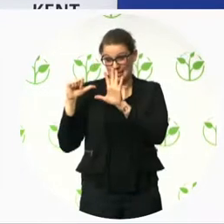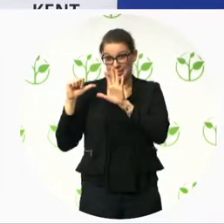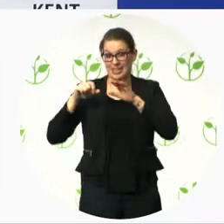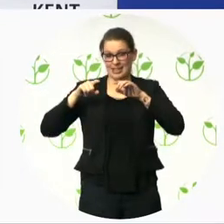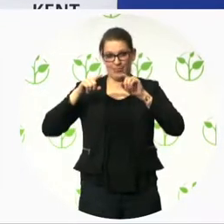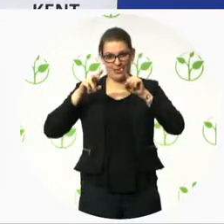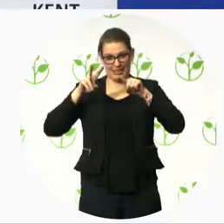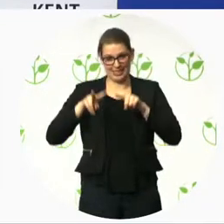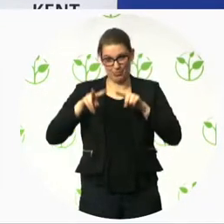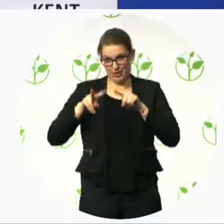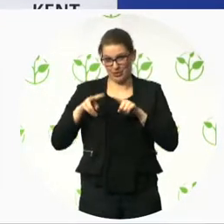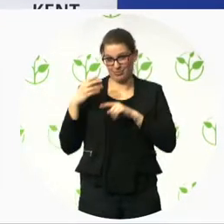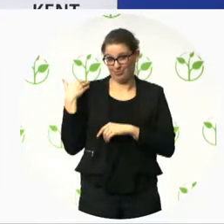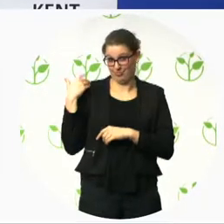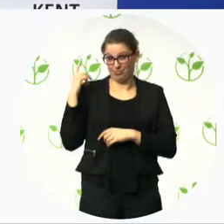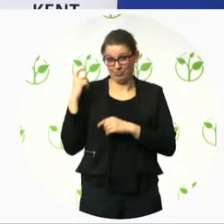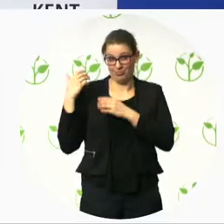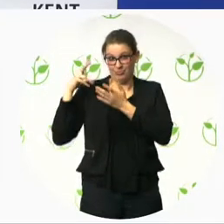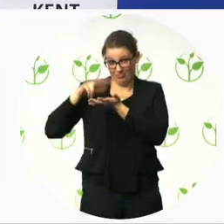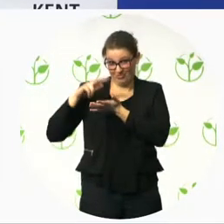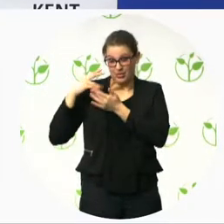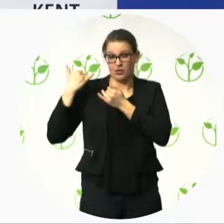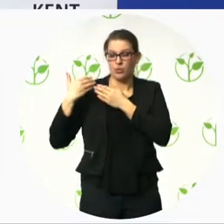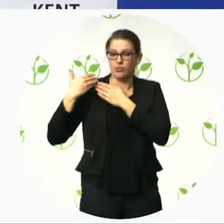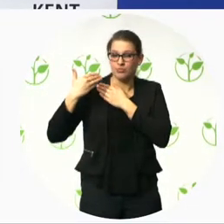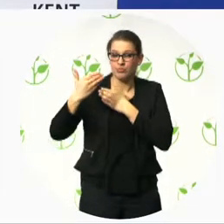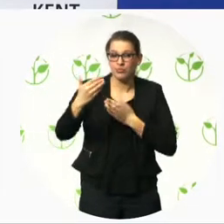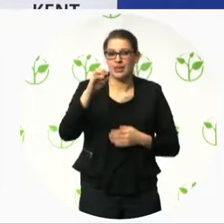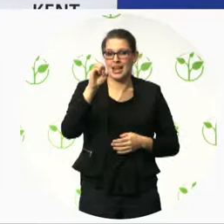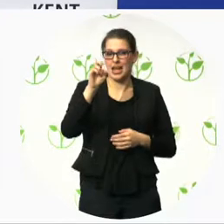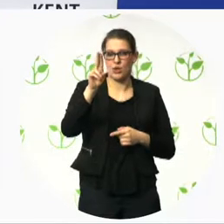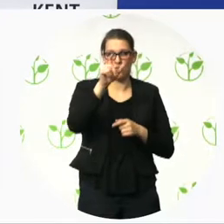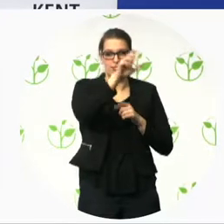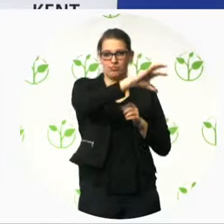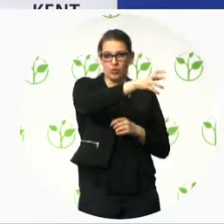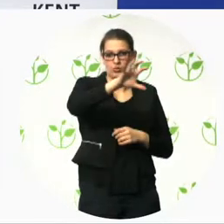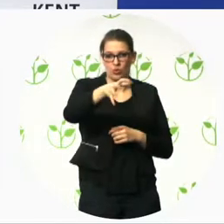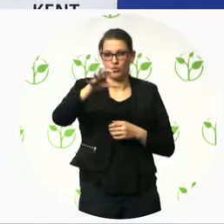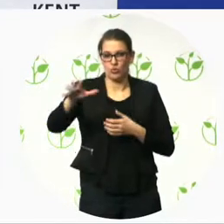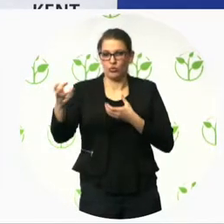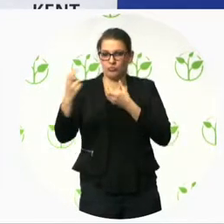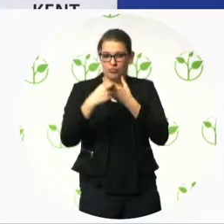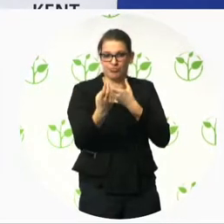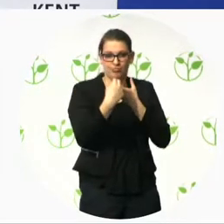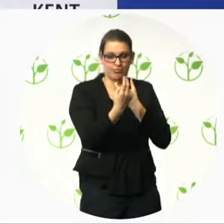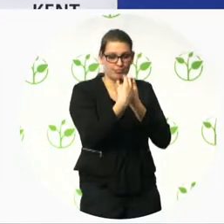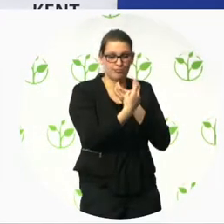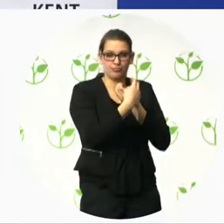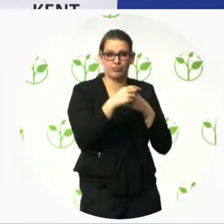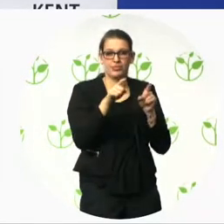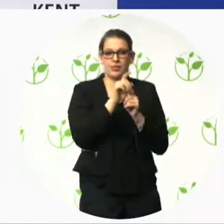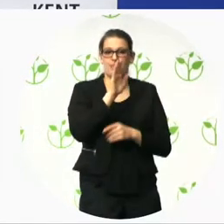member states of the European Union, all websites of the public sector will be accessible by September